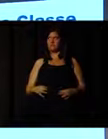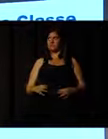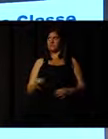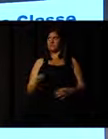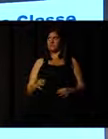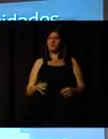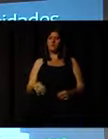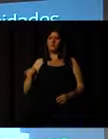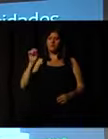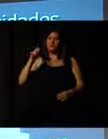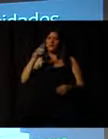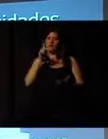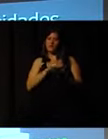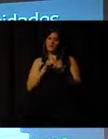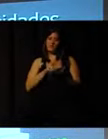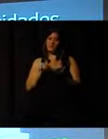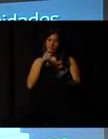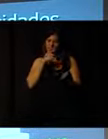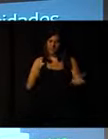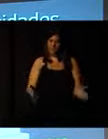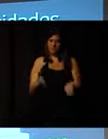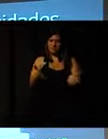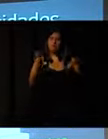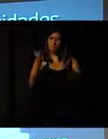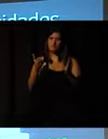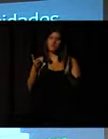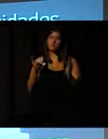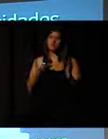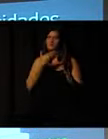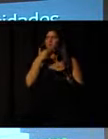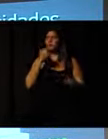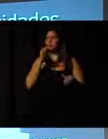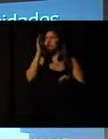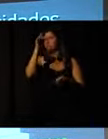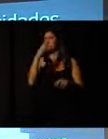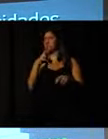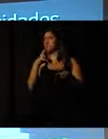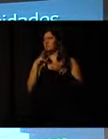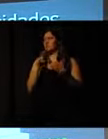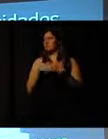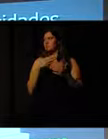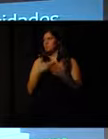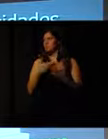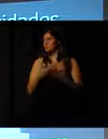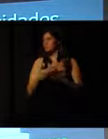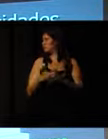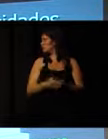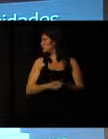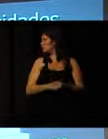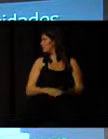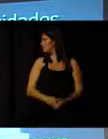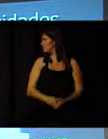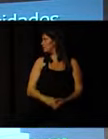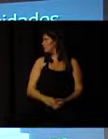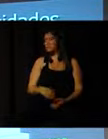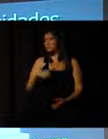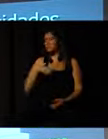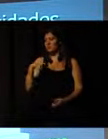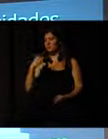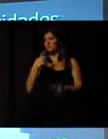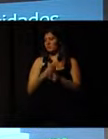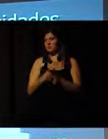in their careers in YMCA. Basically,